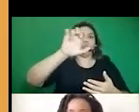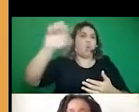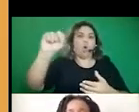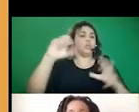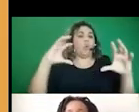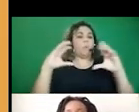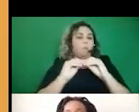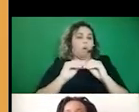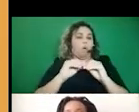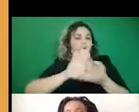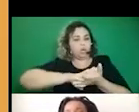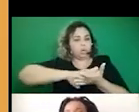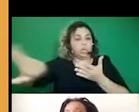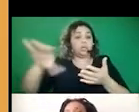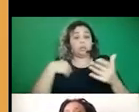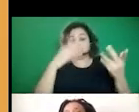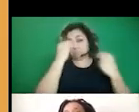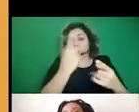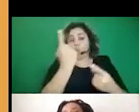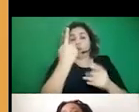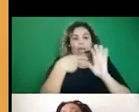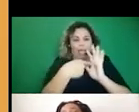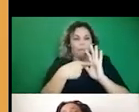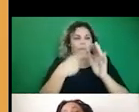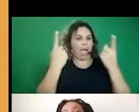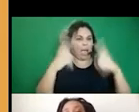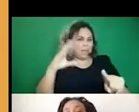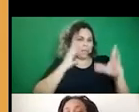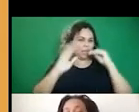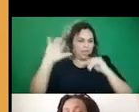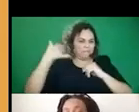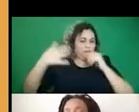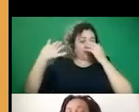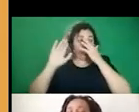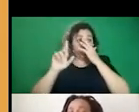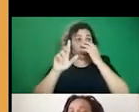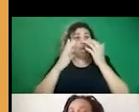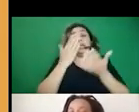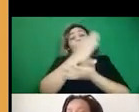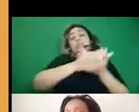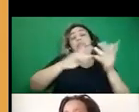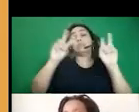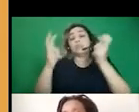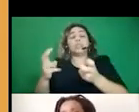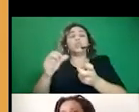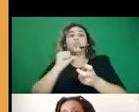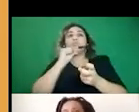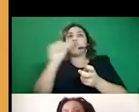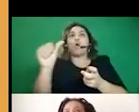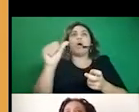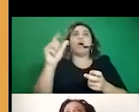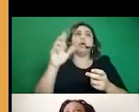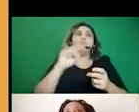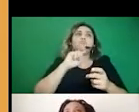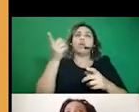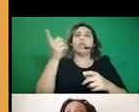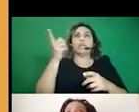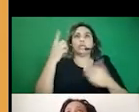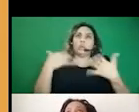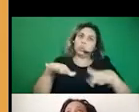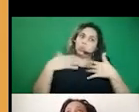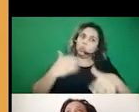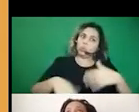Um, so I like to include this in here. It's just like, you know, sometimes the issue isn't necessarily high stakes, but it is,